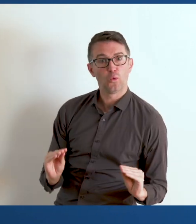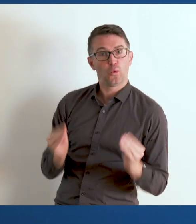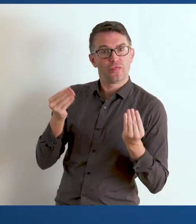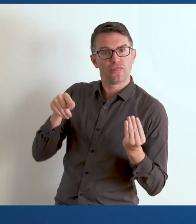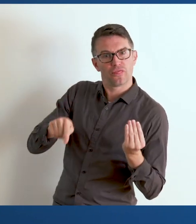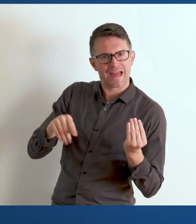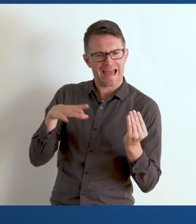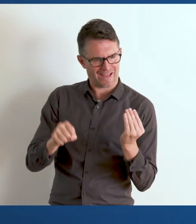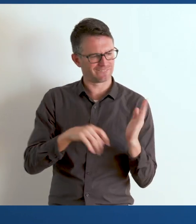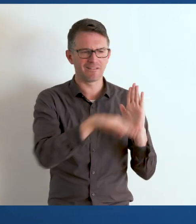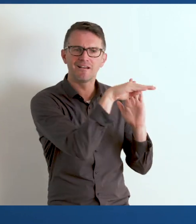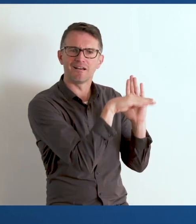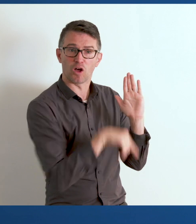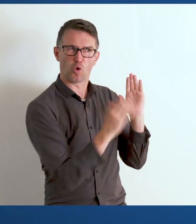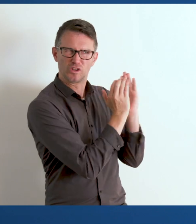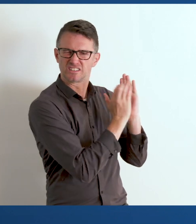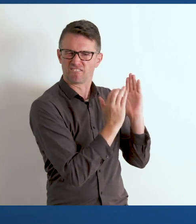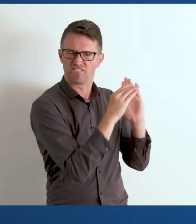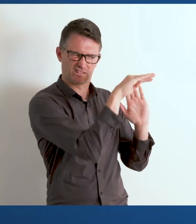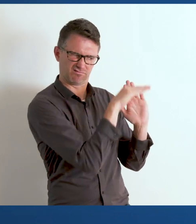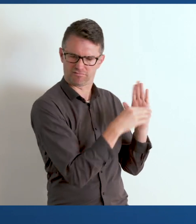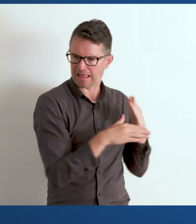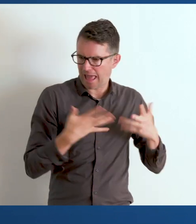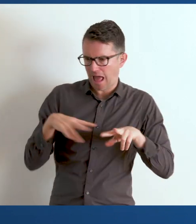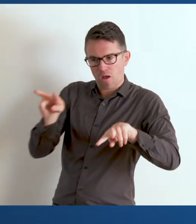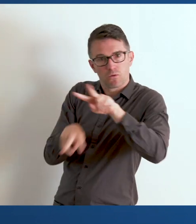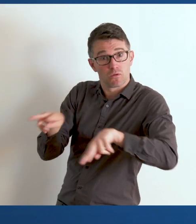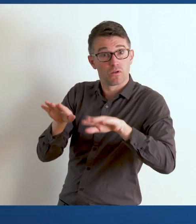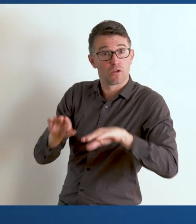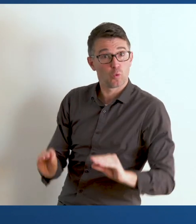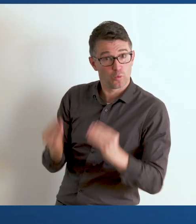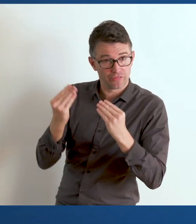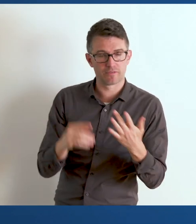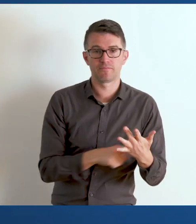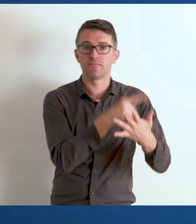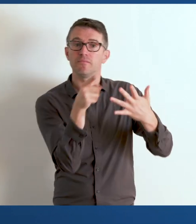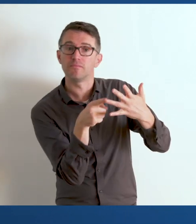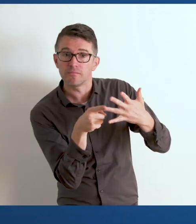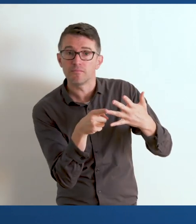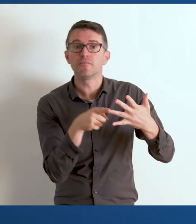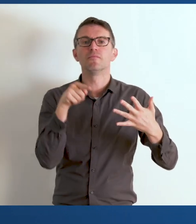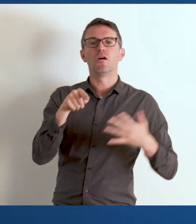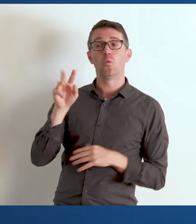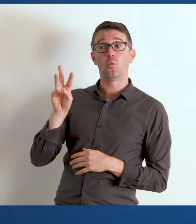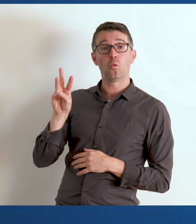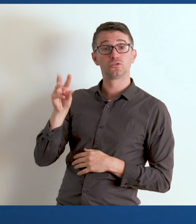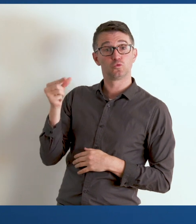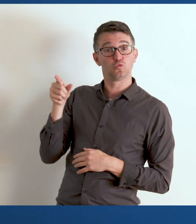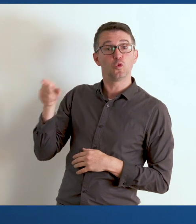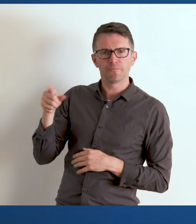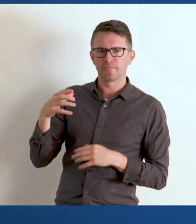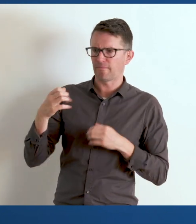developed by UNICEF and the Washington Group on Disability Statistics. The third video presents the work of the Washington